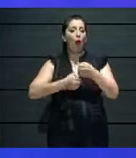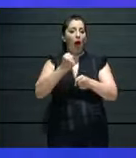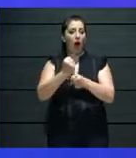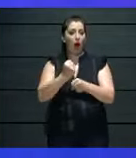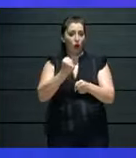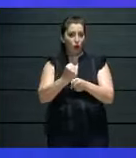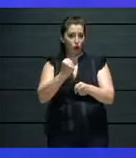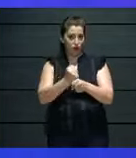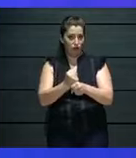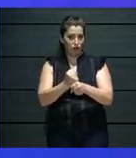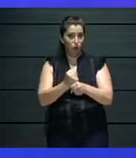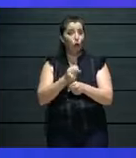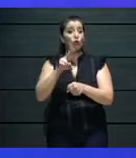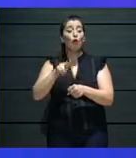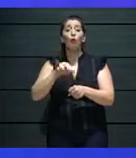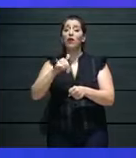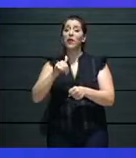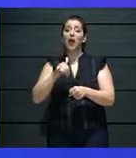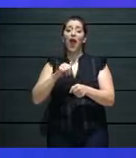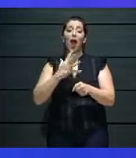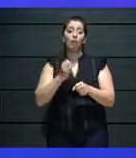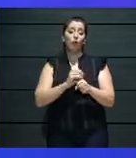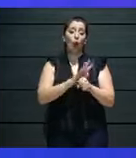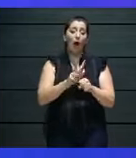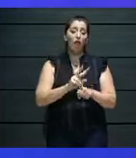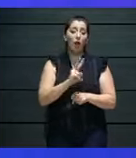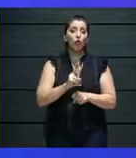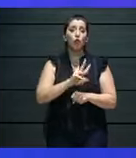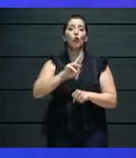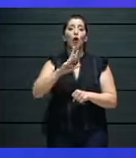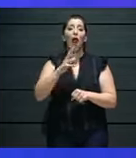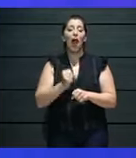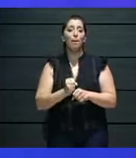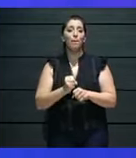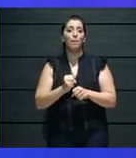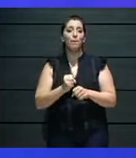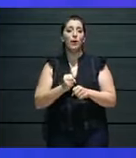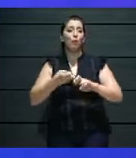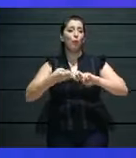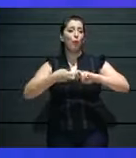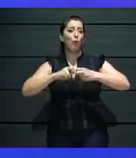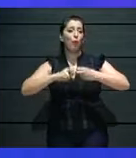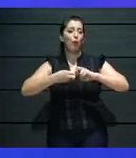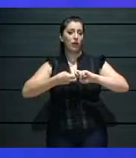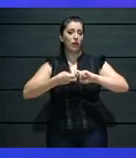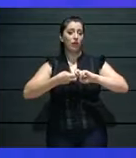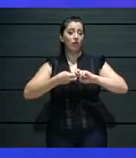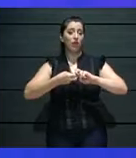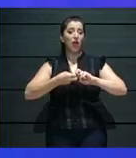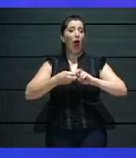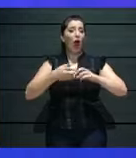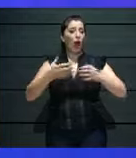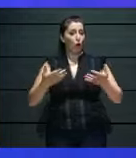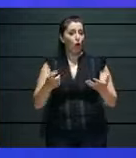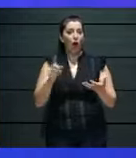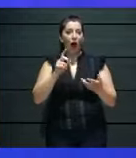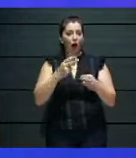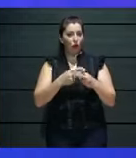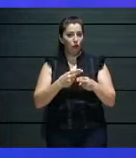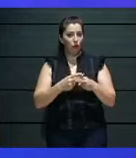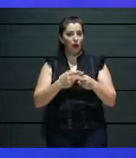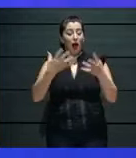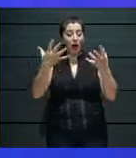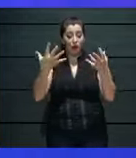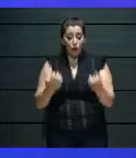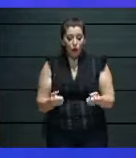which are our artists and cultural organizations. We need to reinvent because of what is